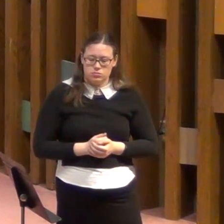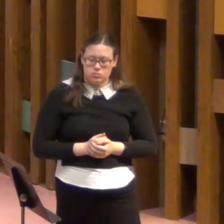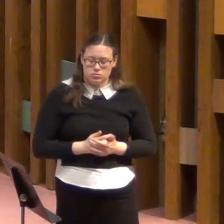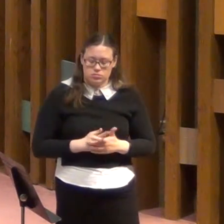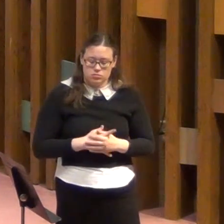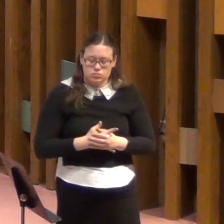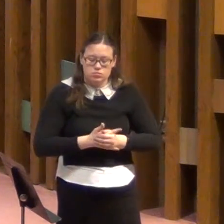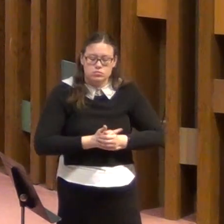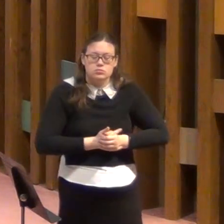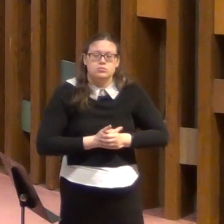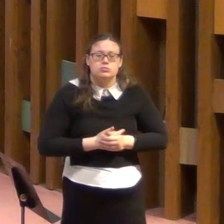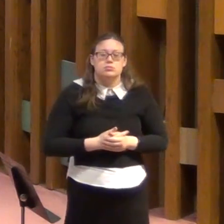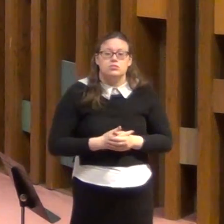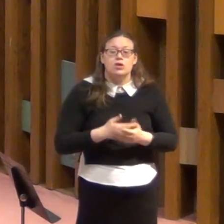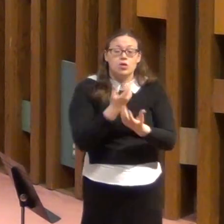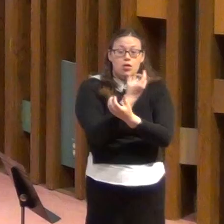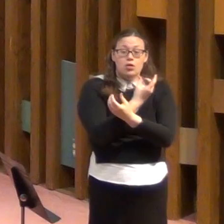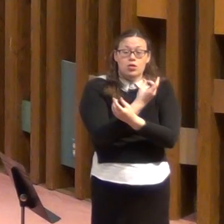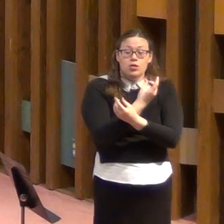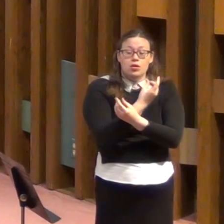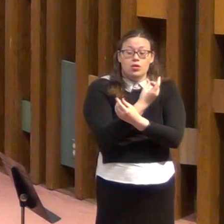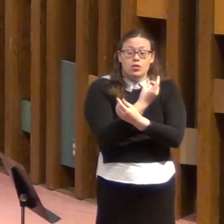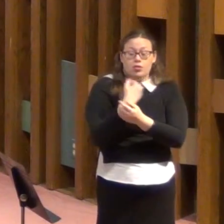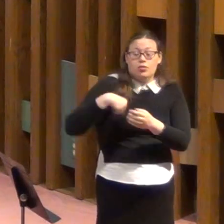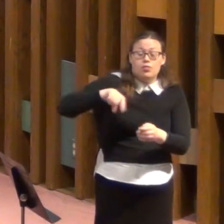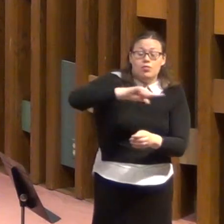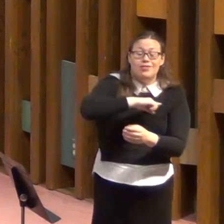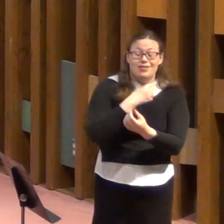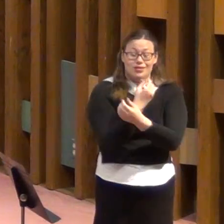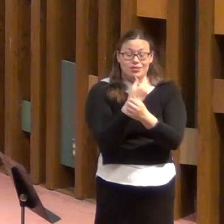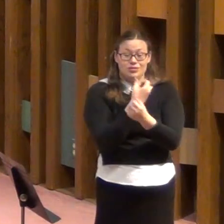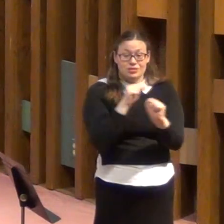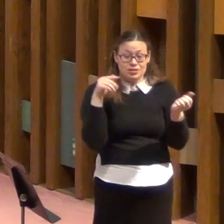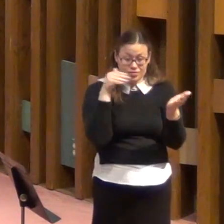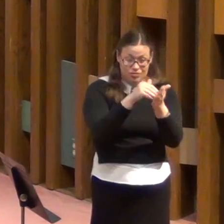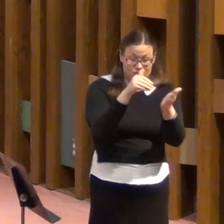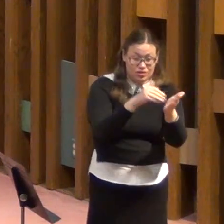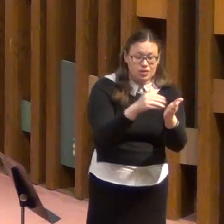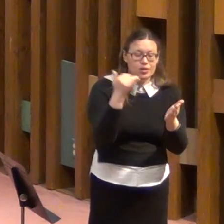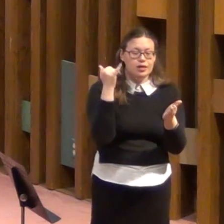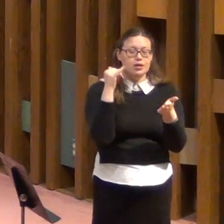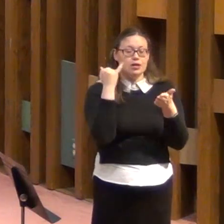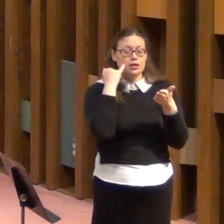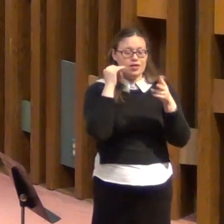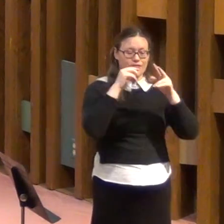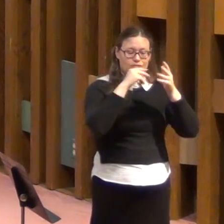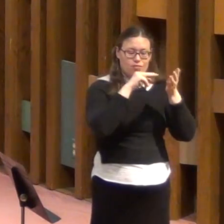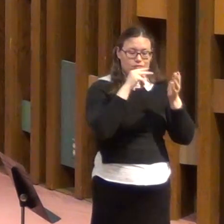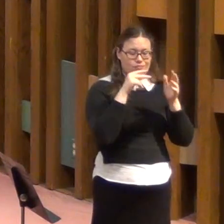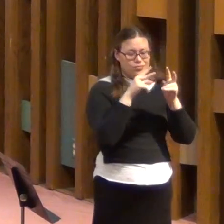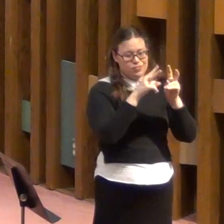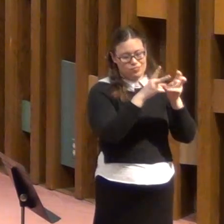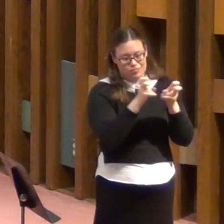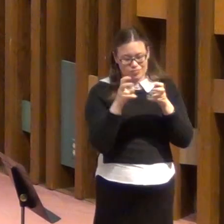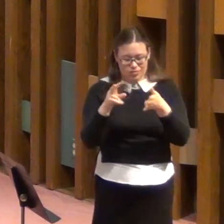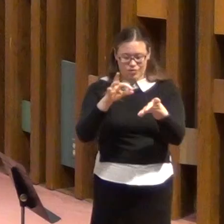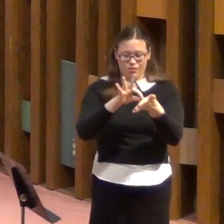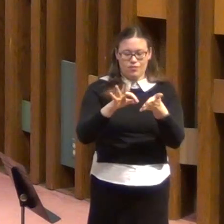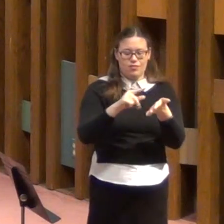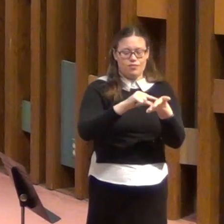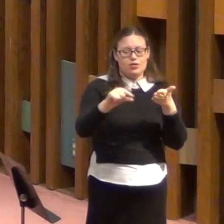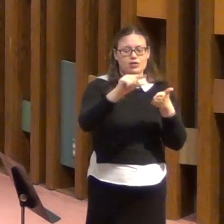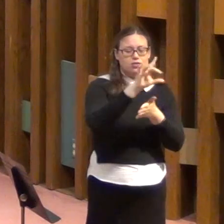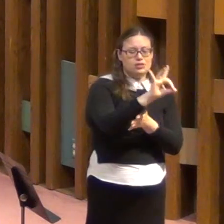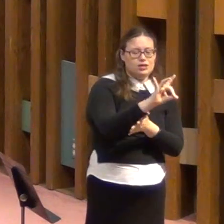We are delivered again and again. If you look at verses 8 through 11 of our passage today, Paul is obviously writing a very